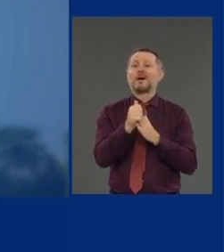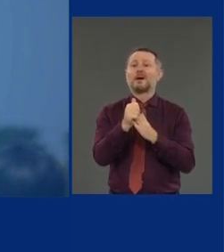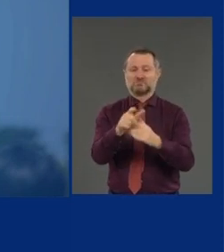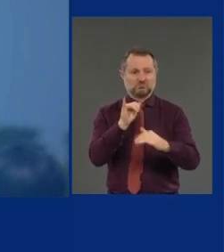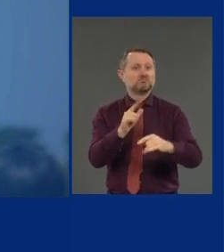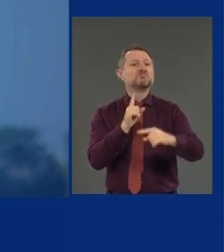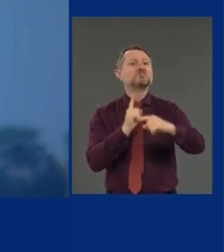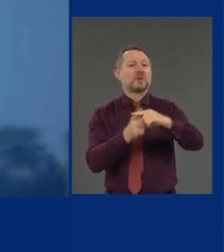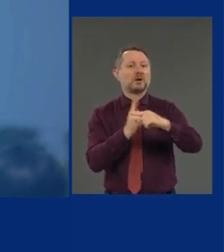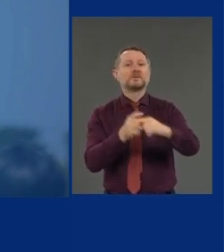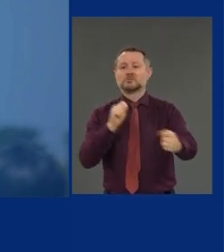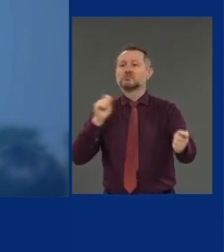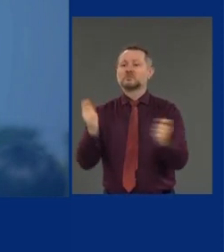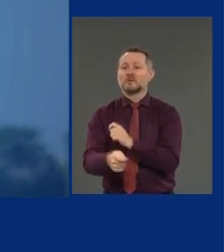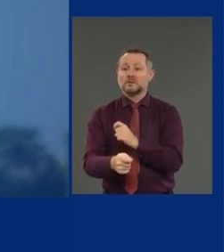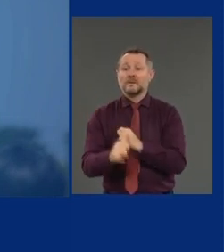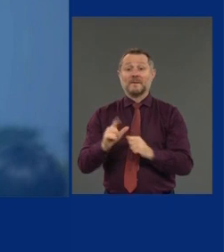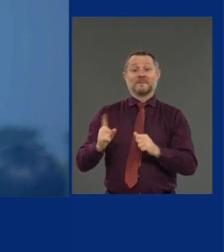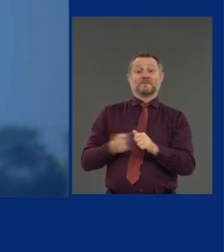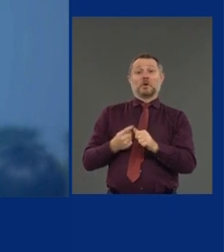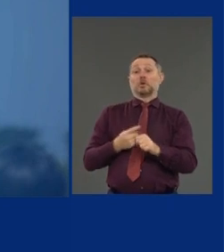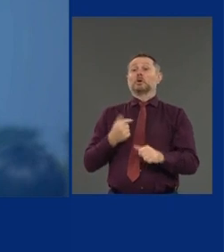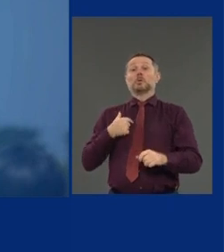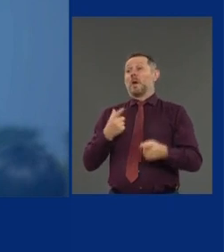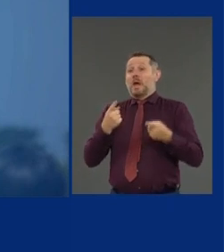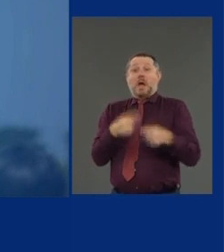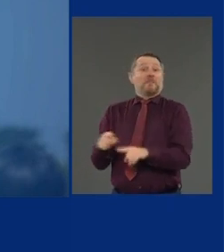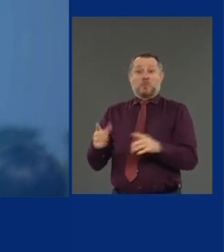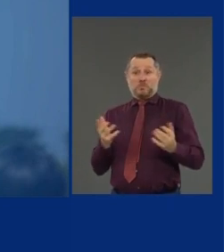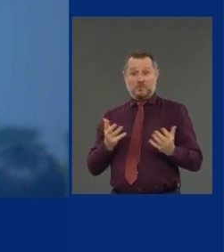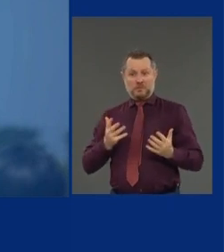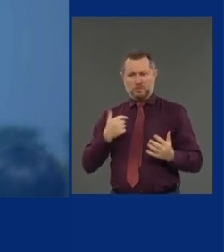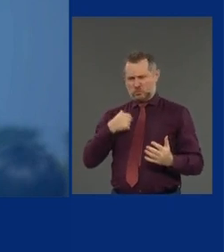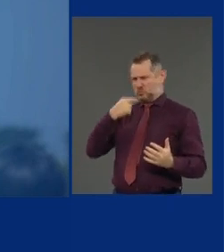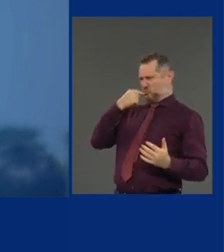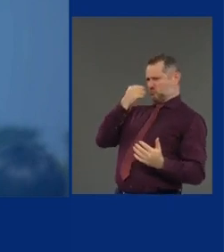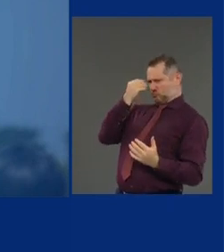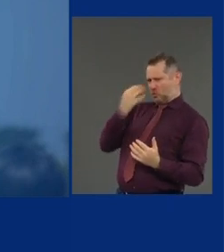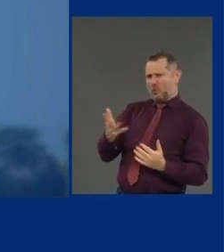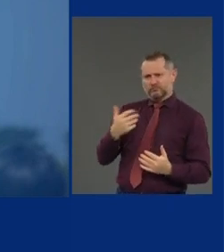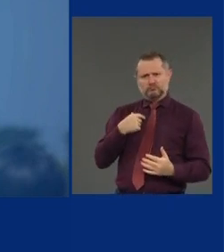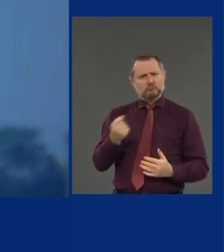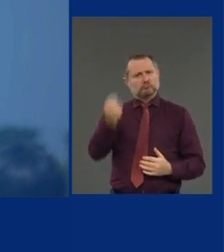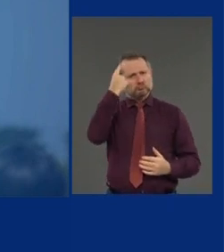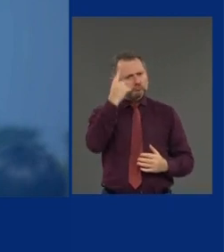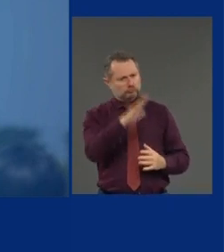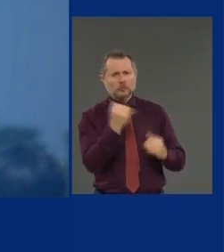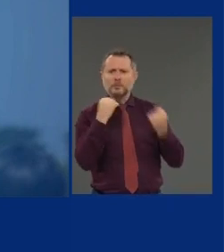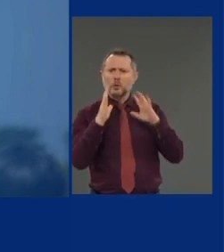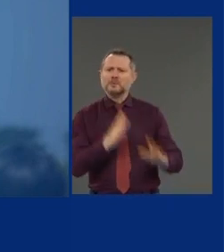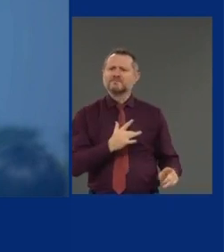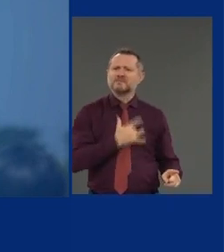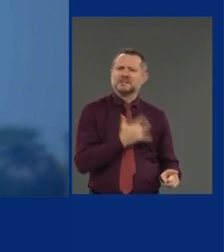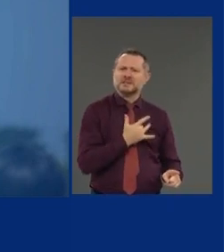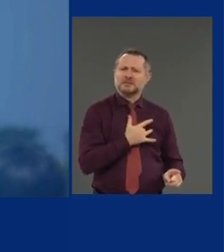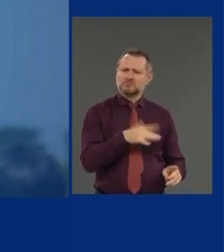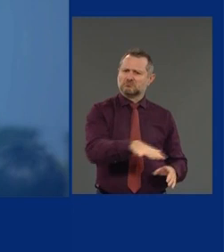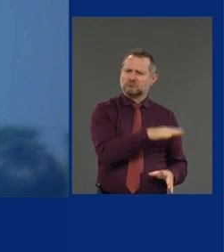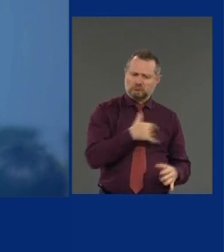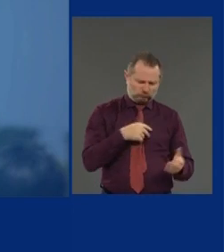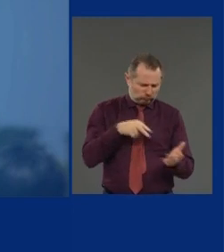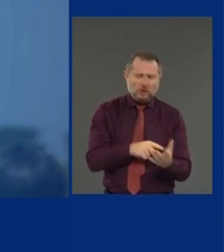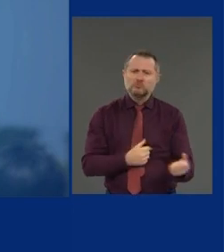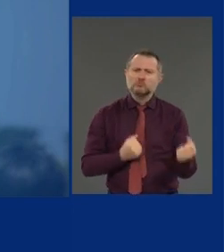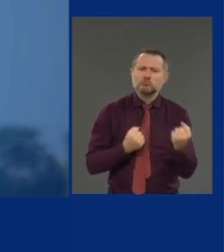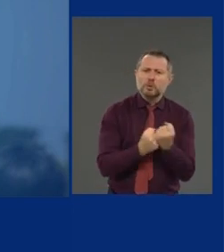I understand what the protesters are saying and feeling, and I stand with the protesters. How many years have we heard about